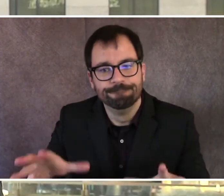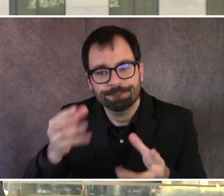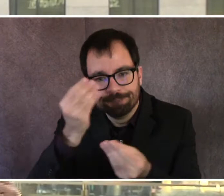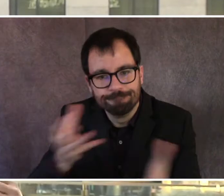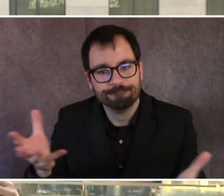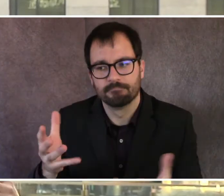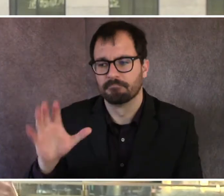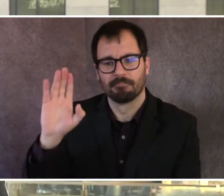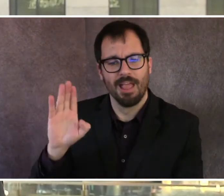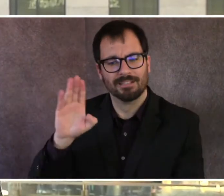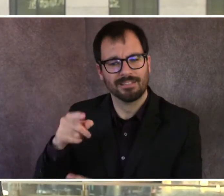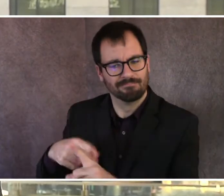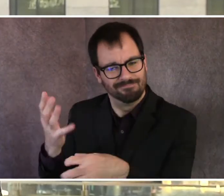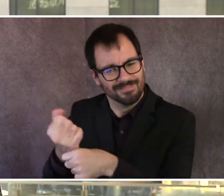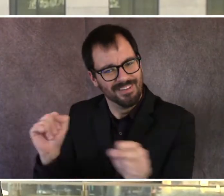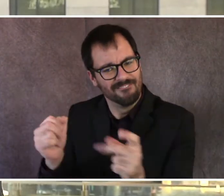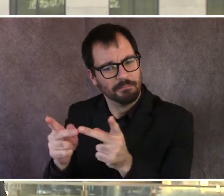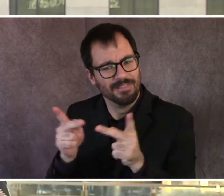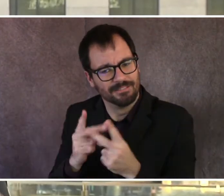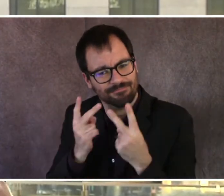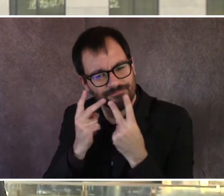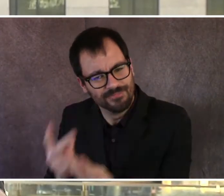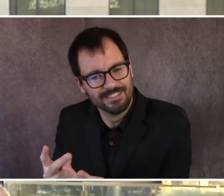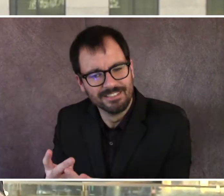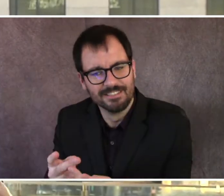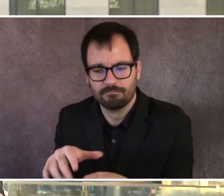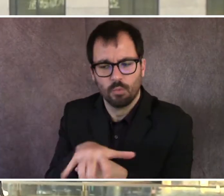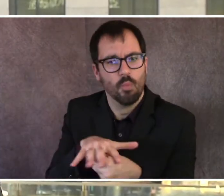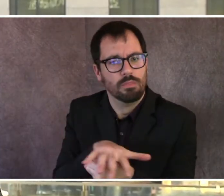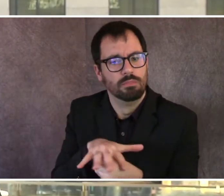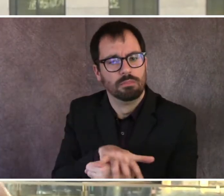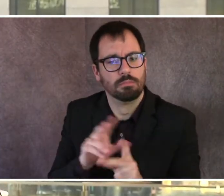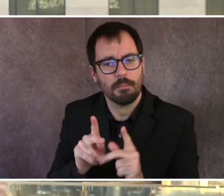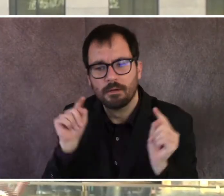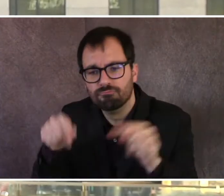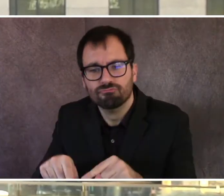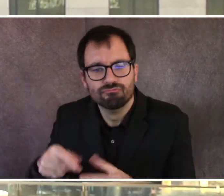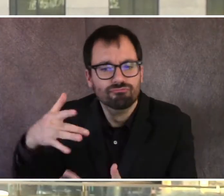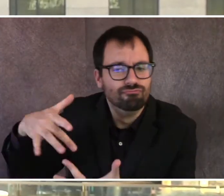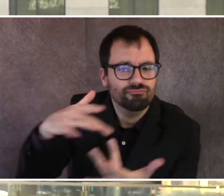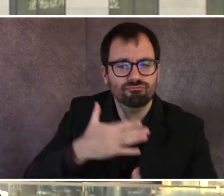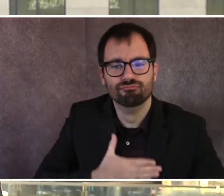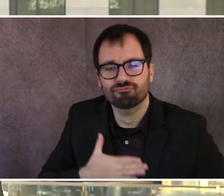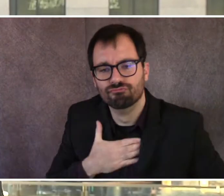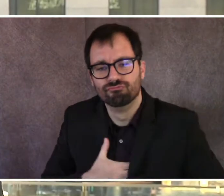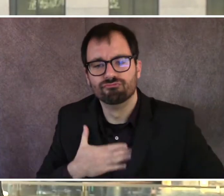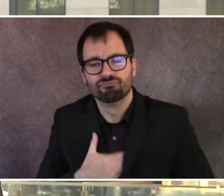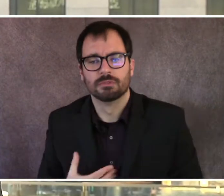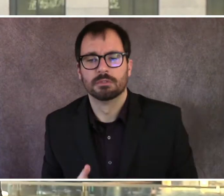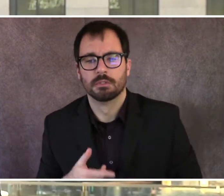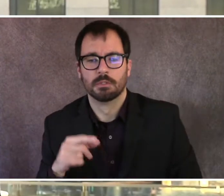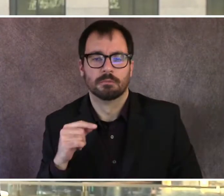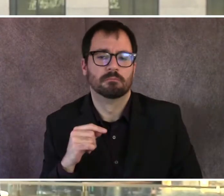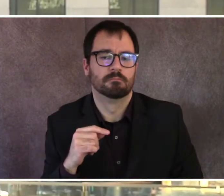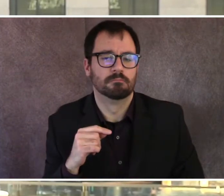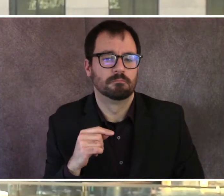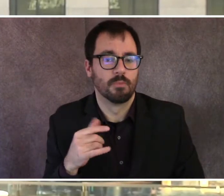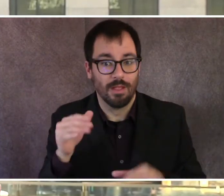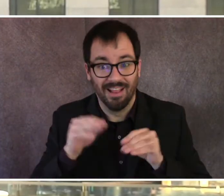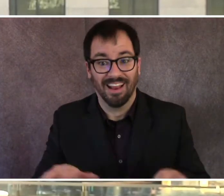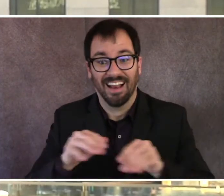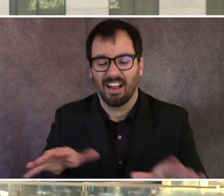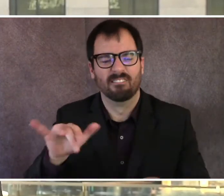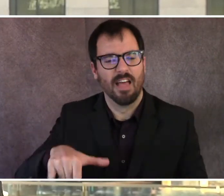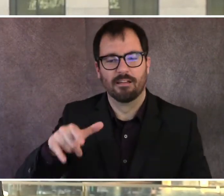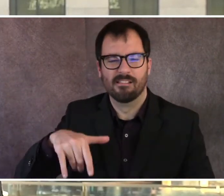It's not going to have an immediate impact, but it's building up as we think about the holidays and head into early next year. How do we make sure that Boston, as